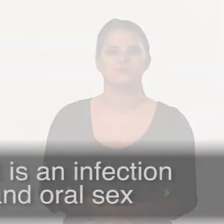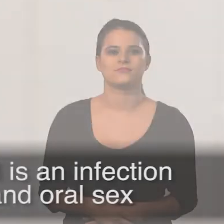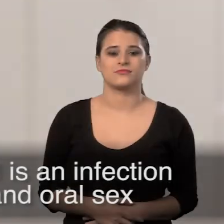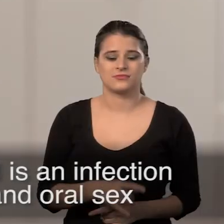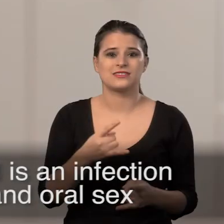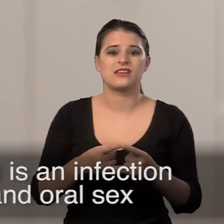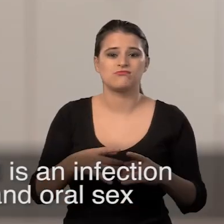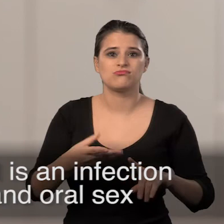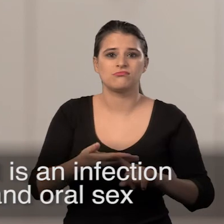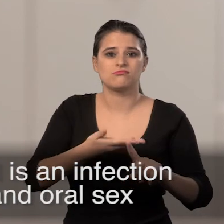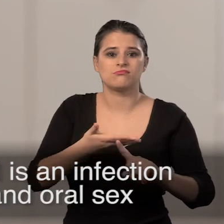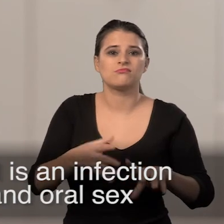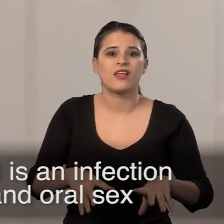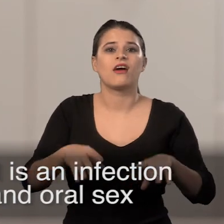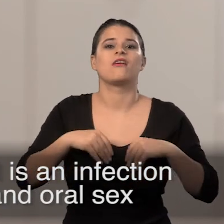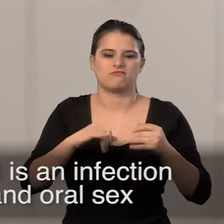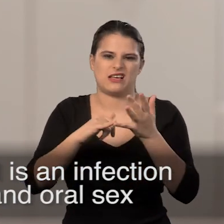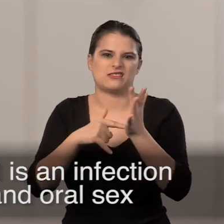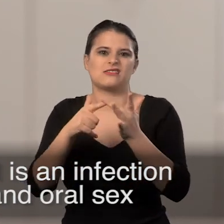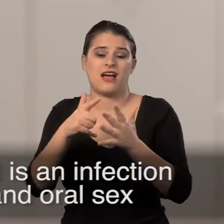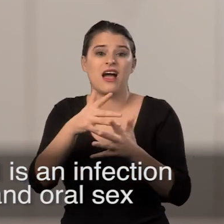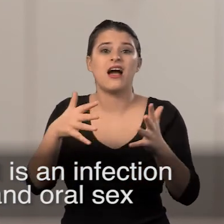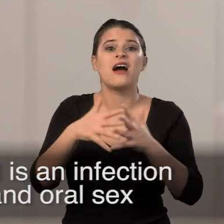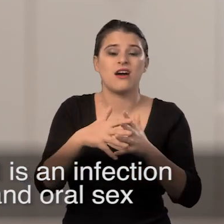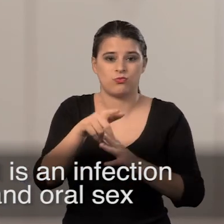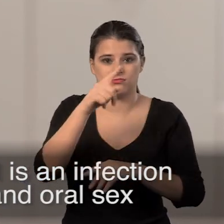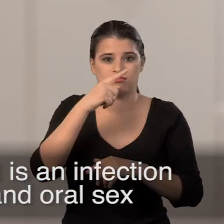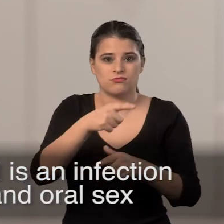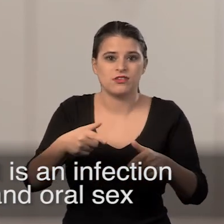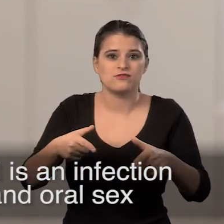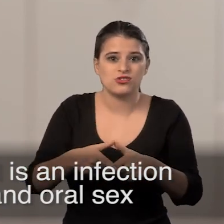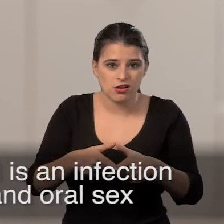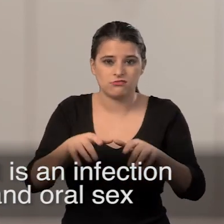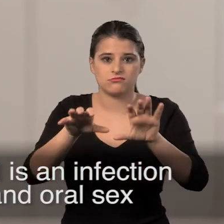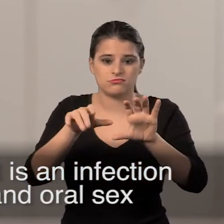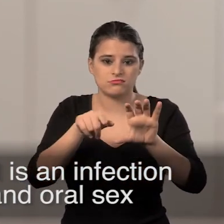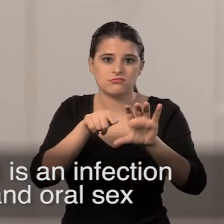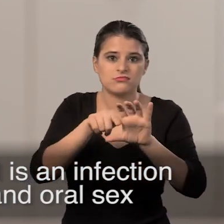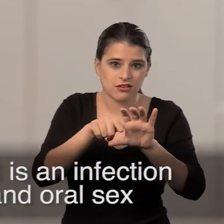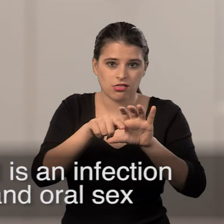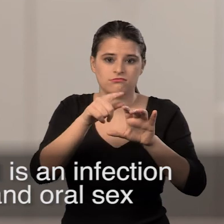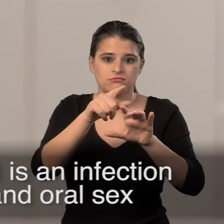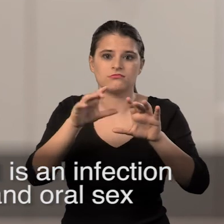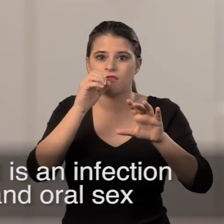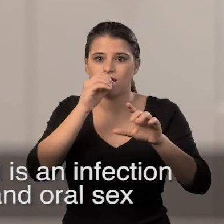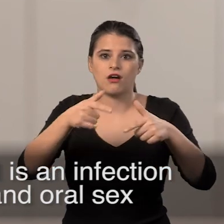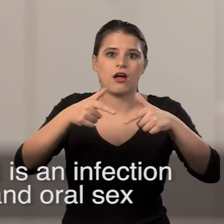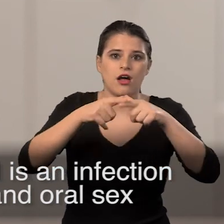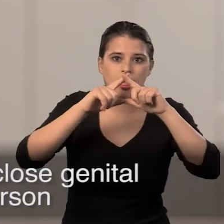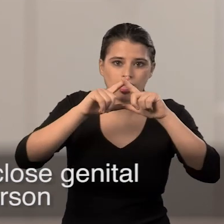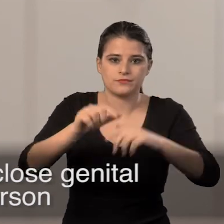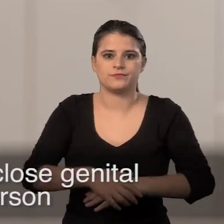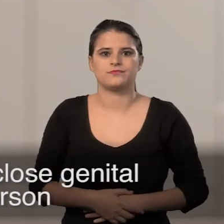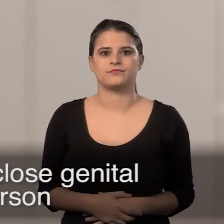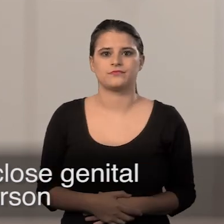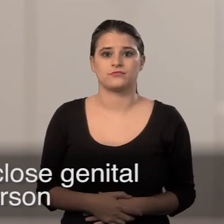A sexually transmitted infection or STI is an infection that's passed on through vaginal, anal or oral sex.